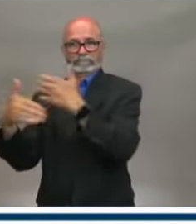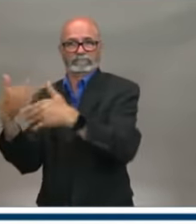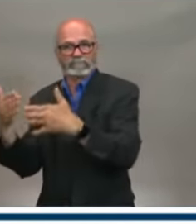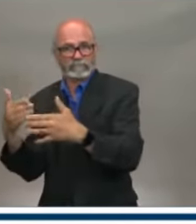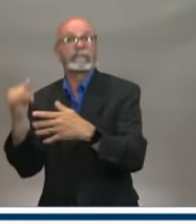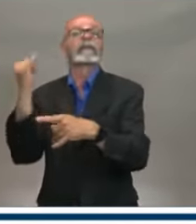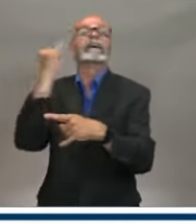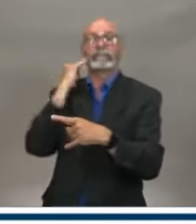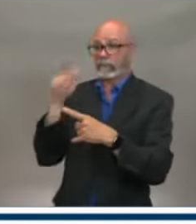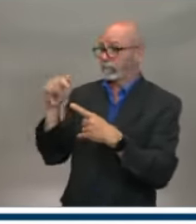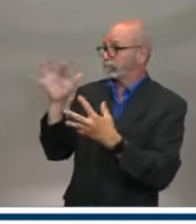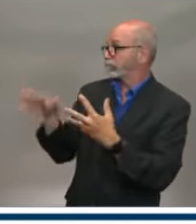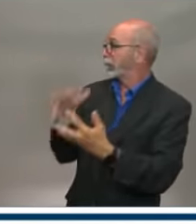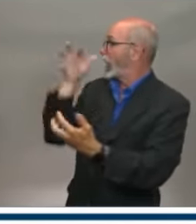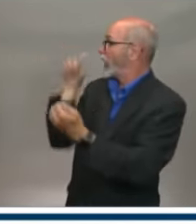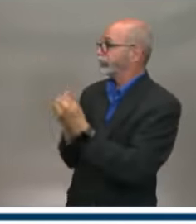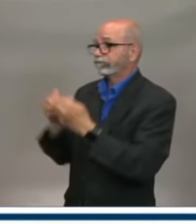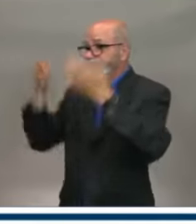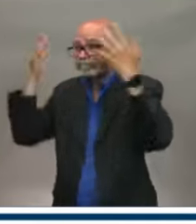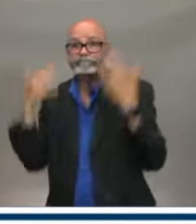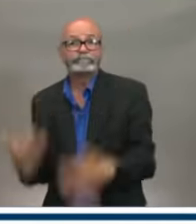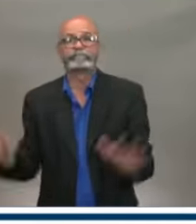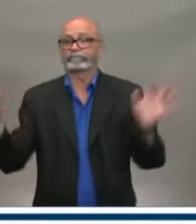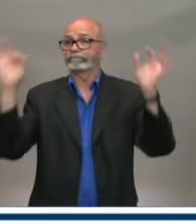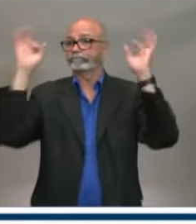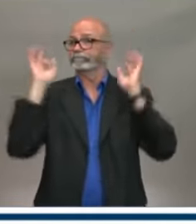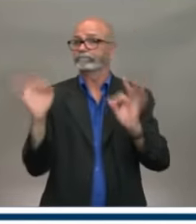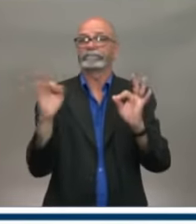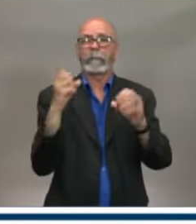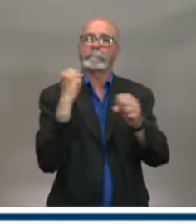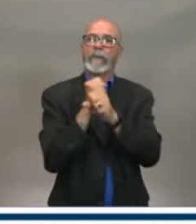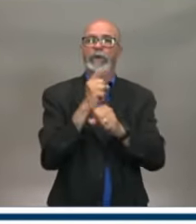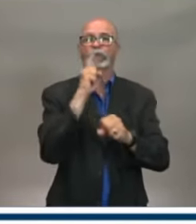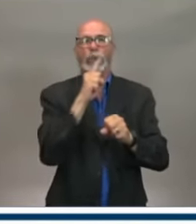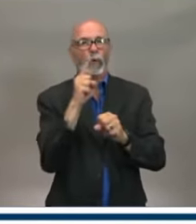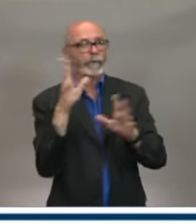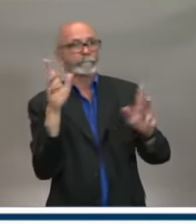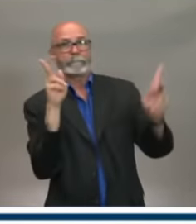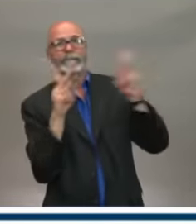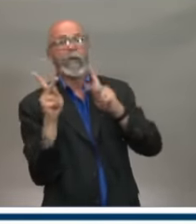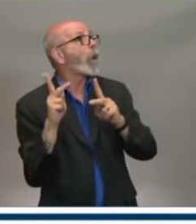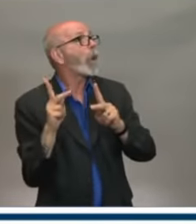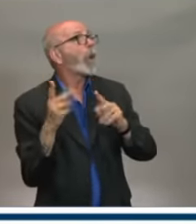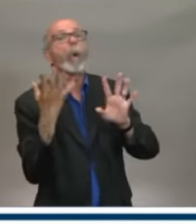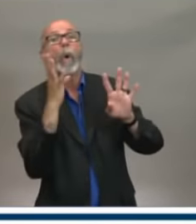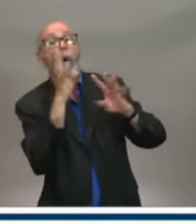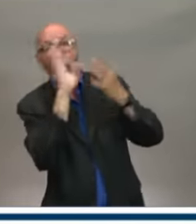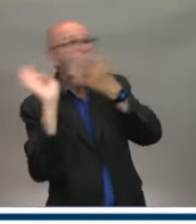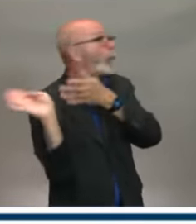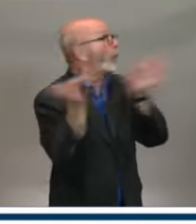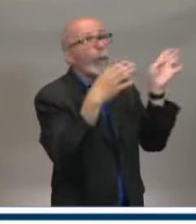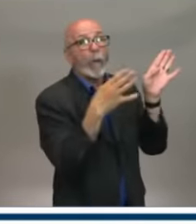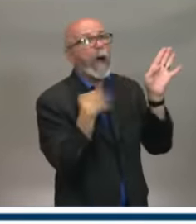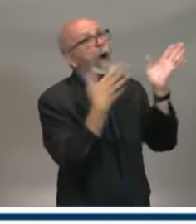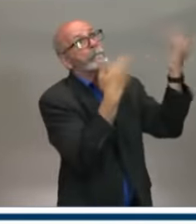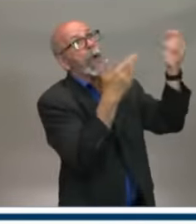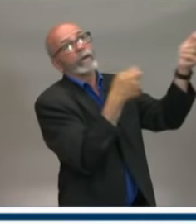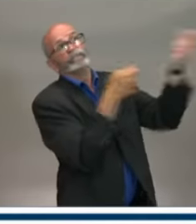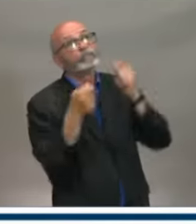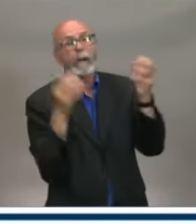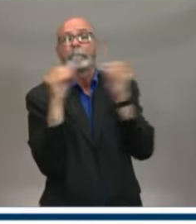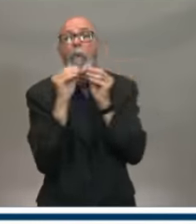something we can build on. It's an attraction. It's that we'll bring people into a particular part of our province in future years.